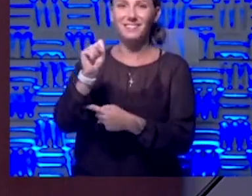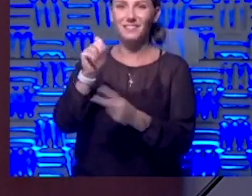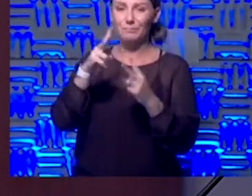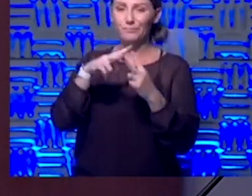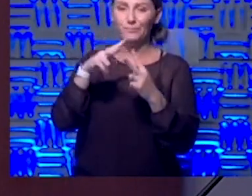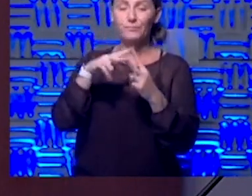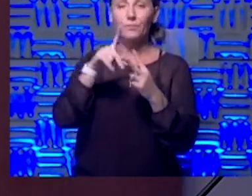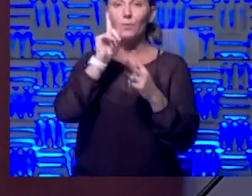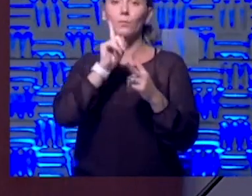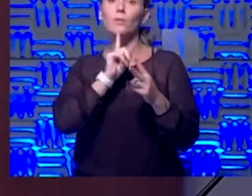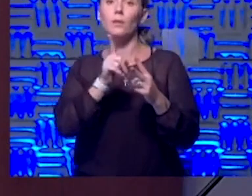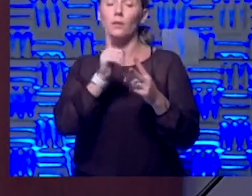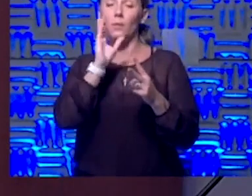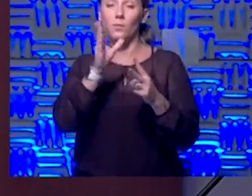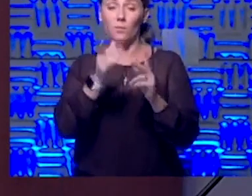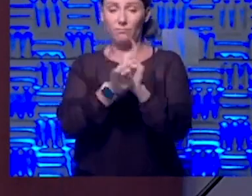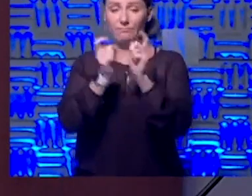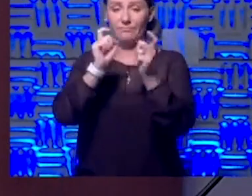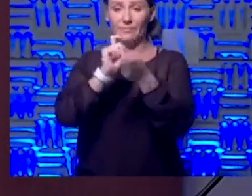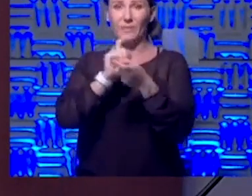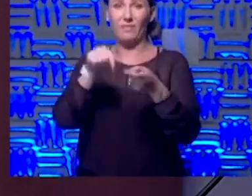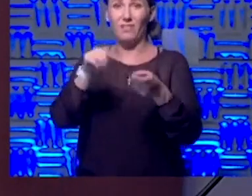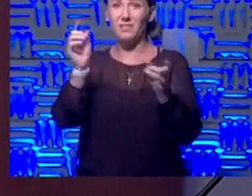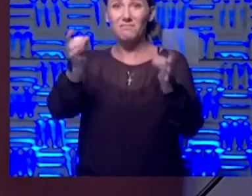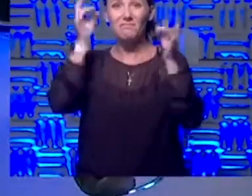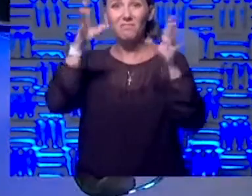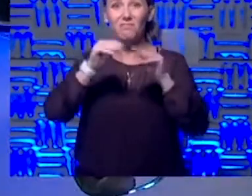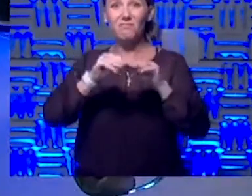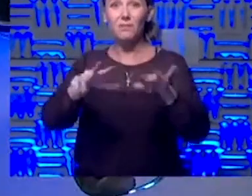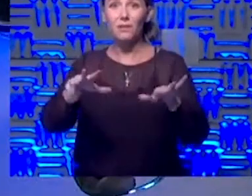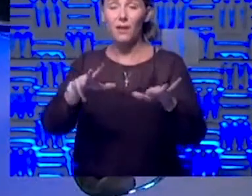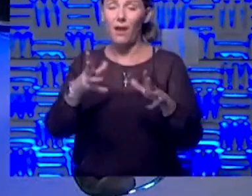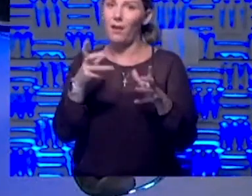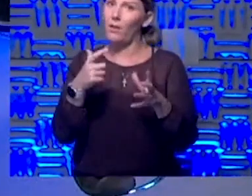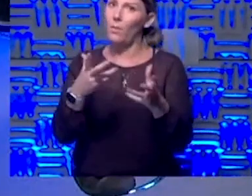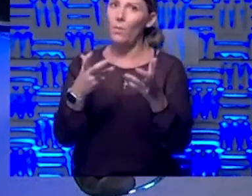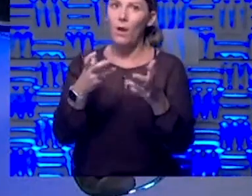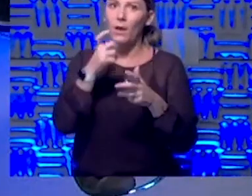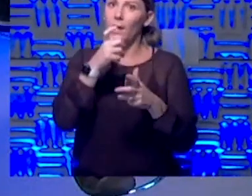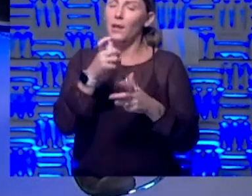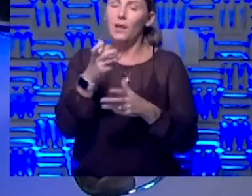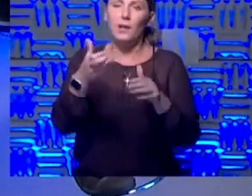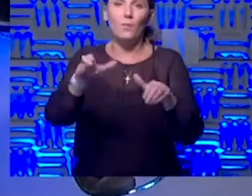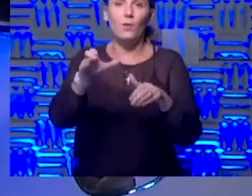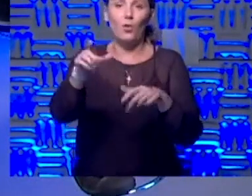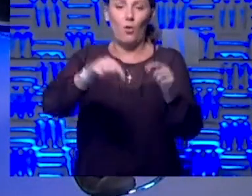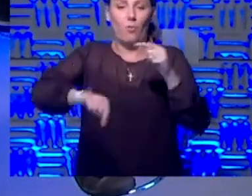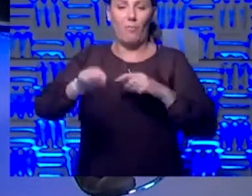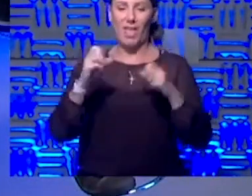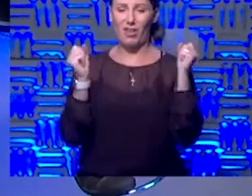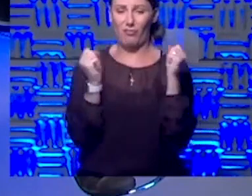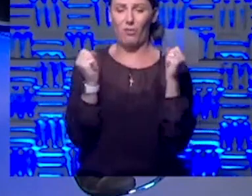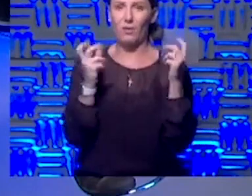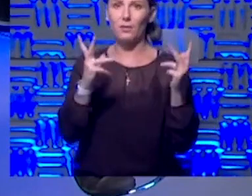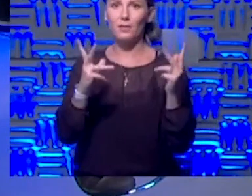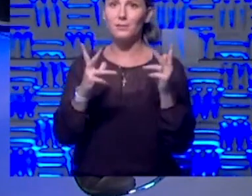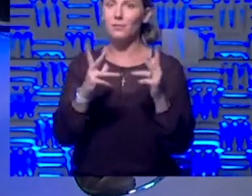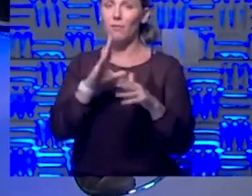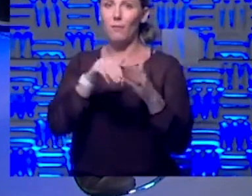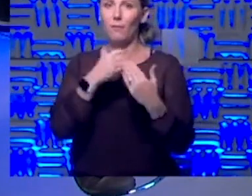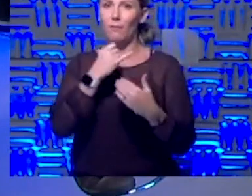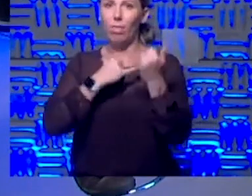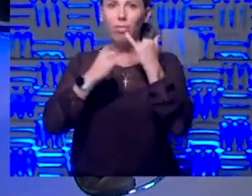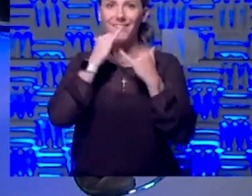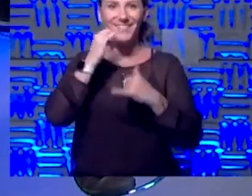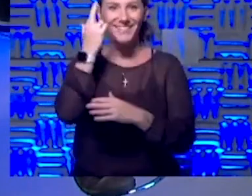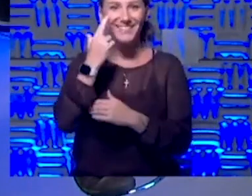really change this epidemic, this. I want those. I don't want to be back in the freezer again, especially for all the wrong reasons. you got to